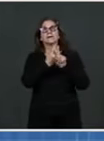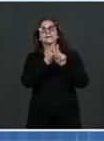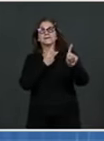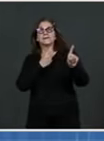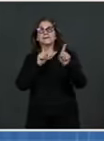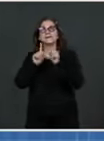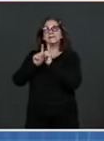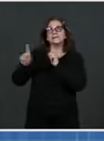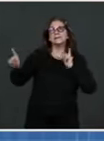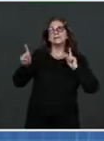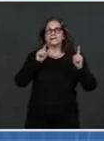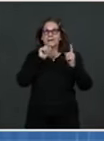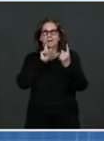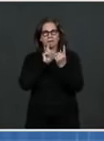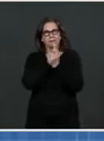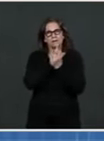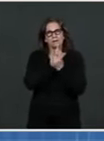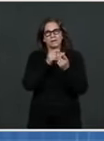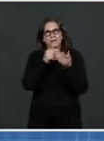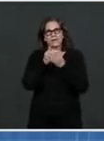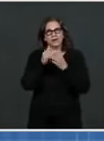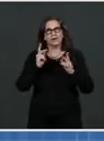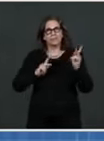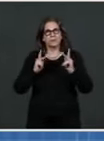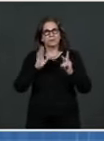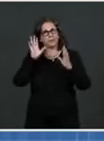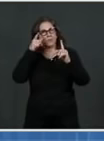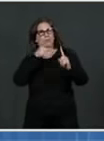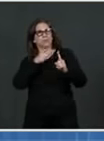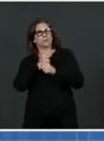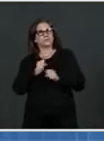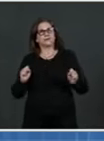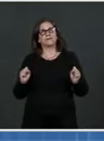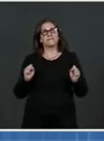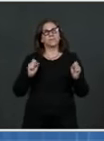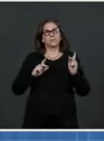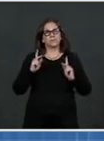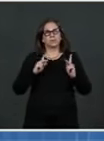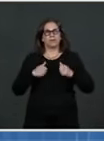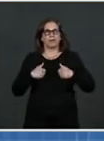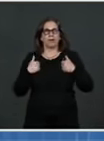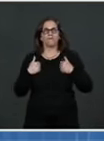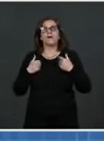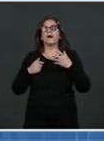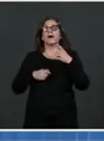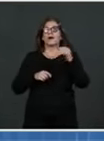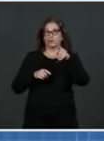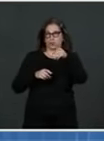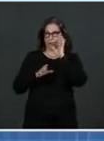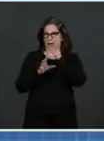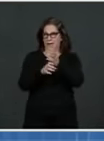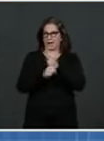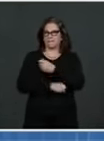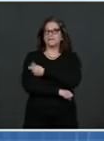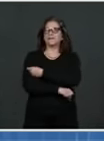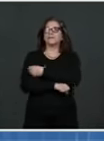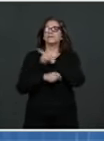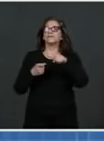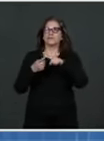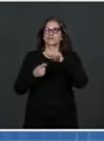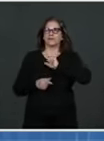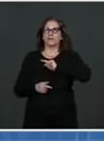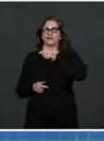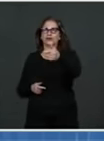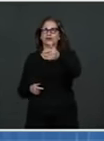And it means getting vaccinated when it's your turn, because getting vaccinated saves lives, not just your own, but your family